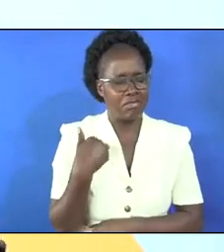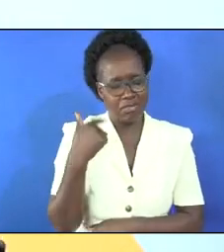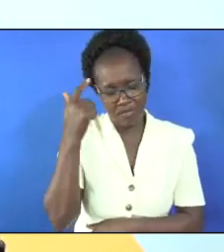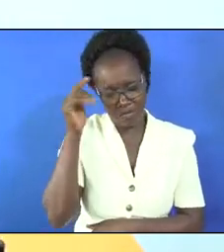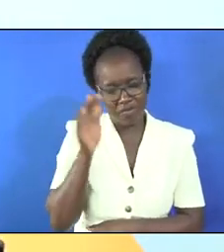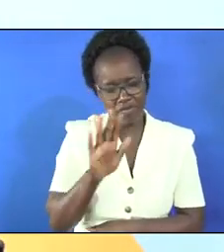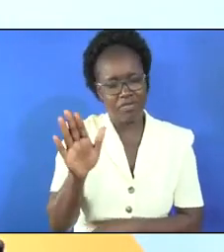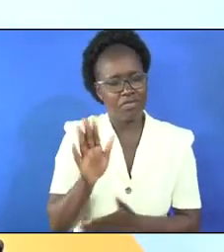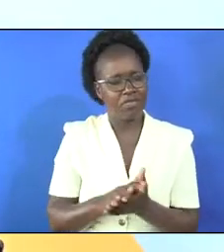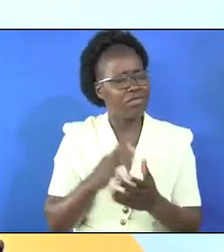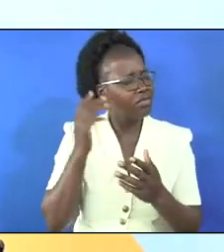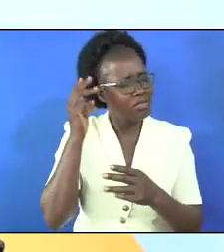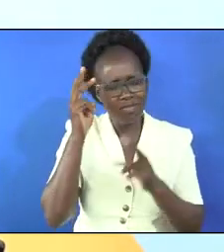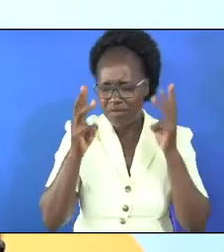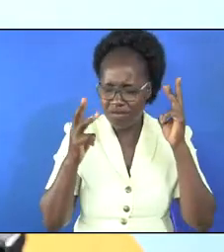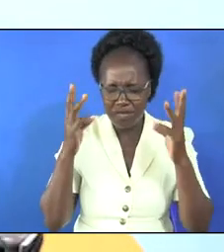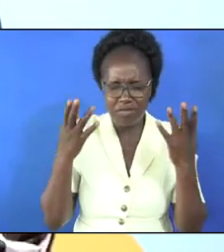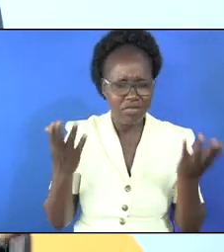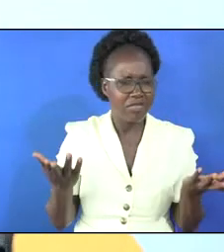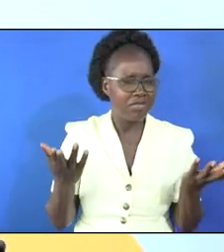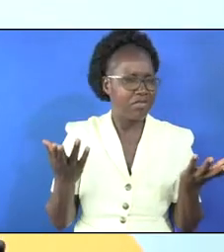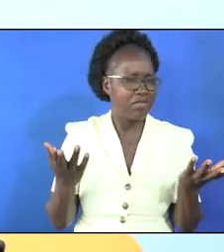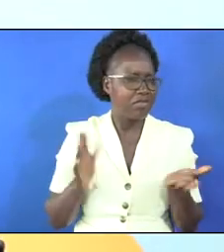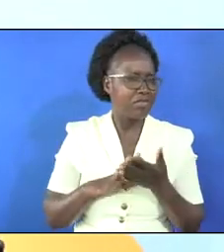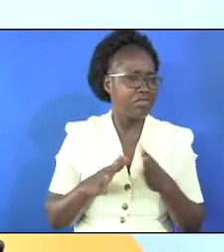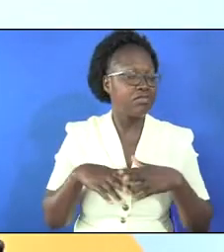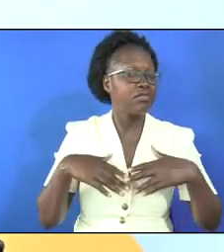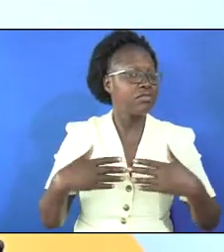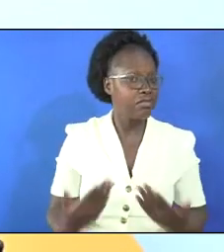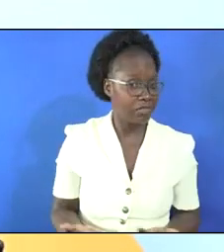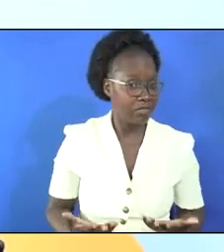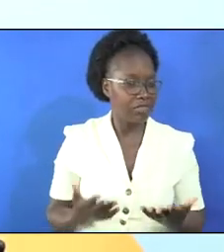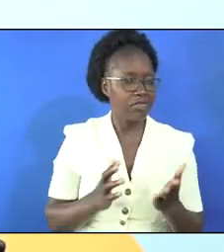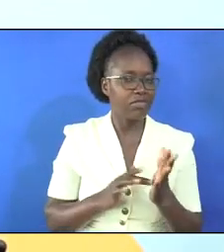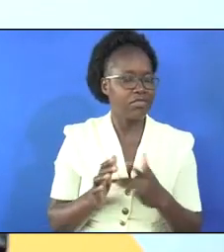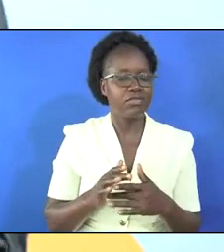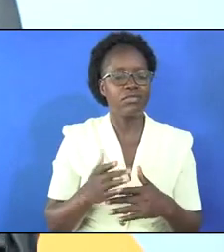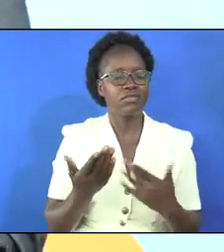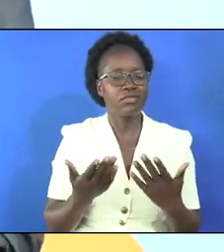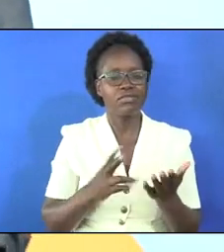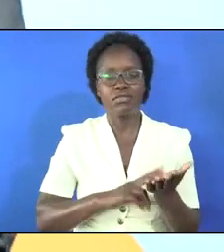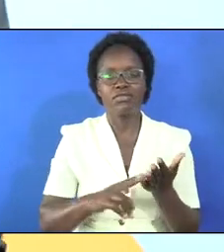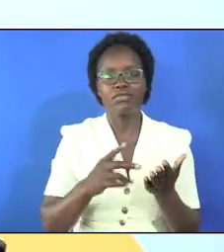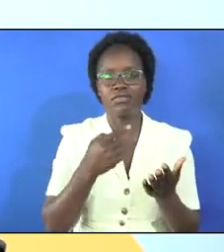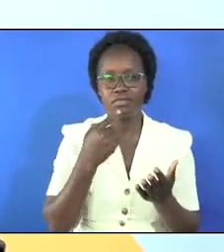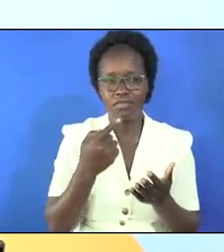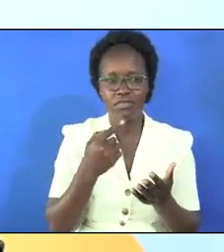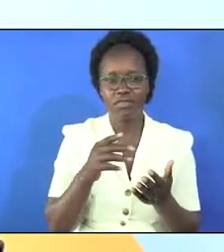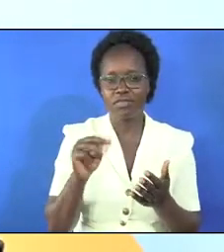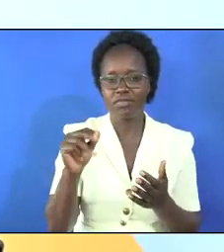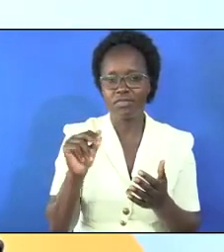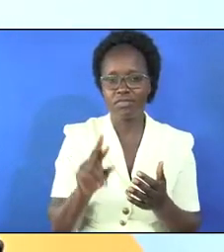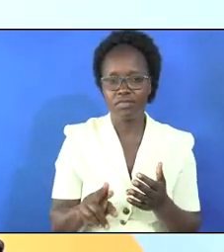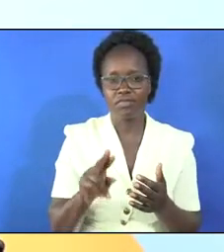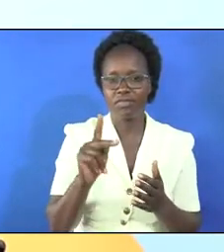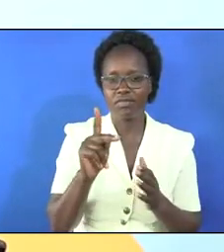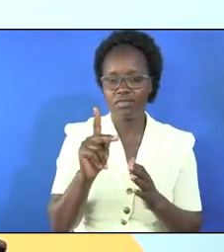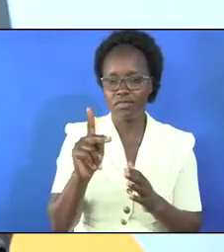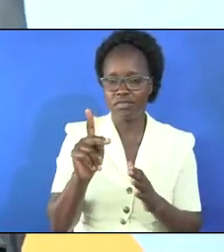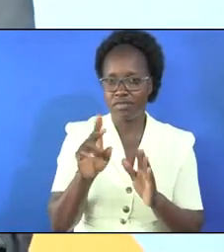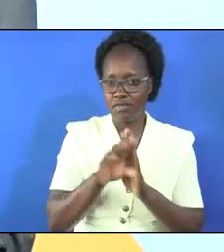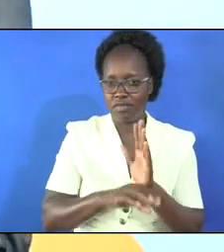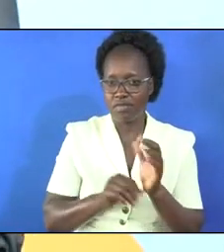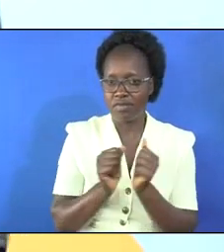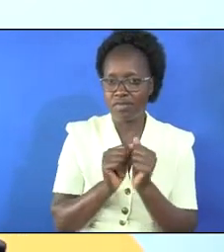and they were even wondering how this will become and the bible has these ones on the book of mark chapter 16